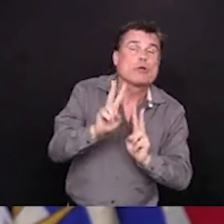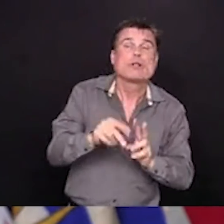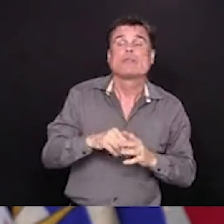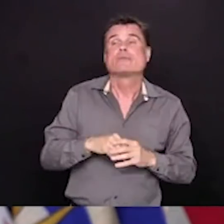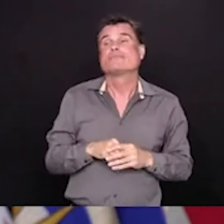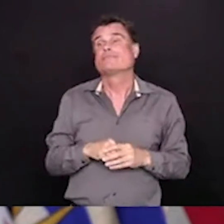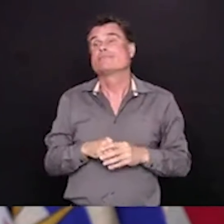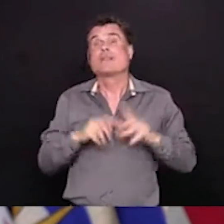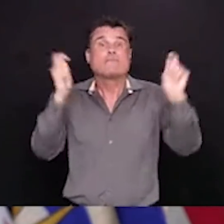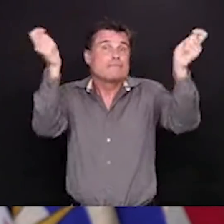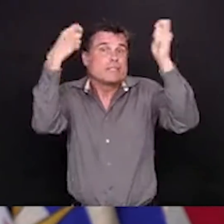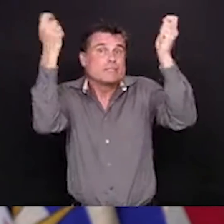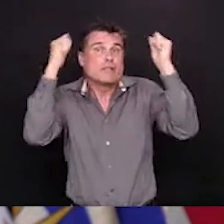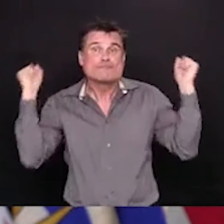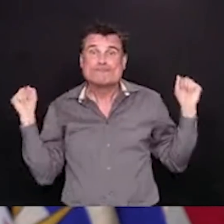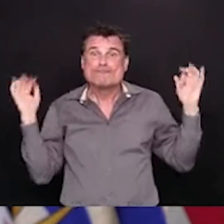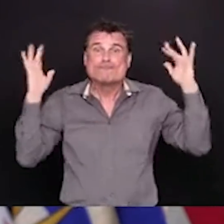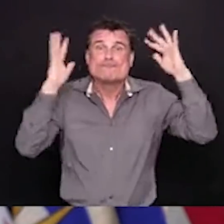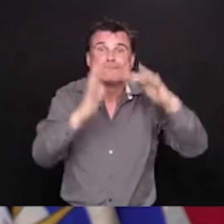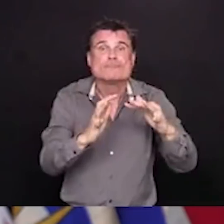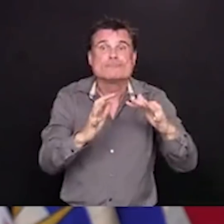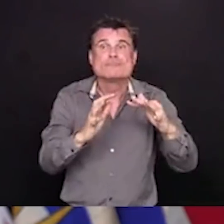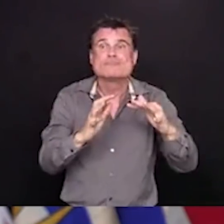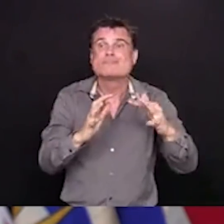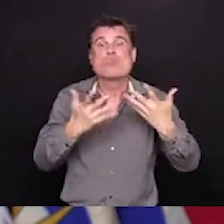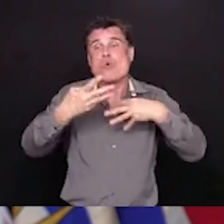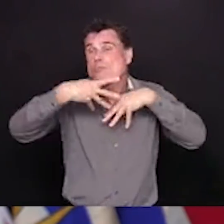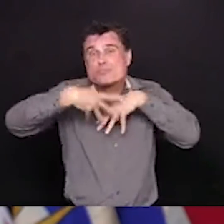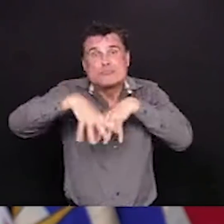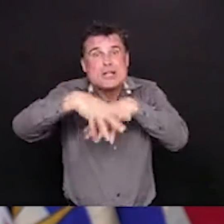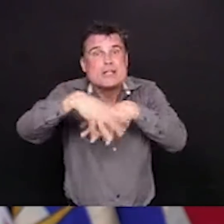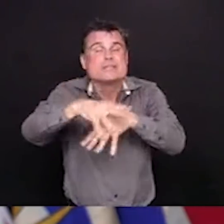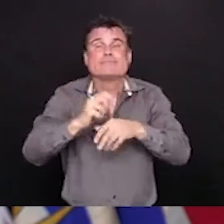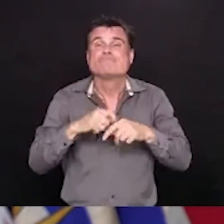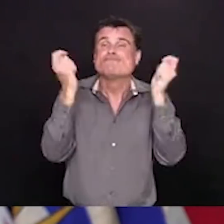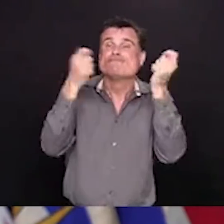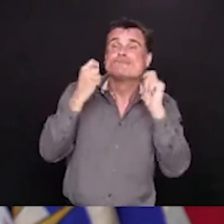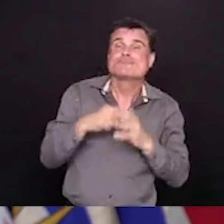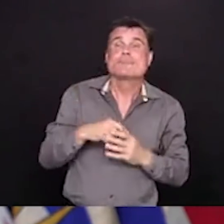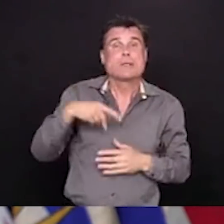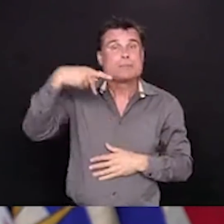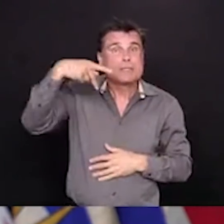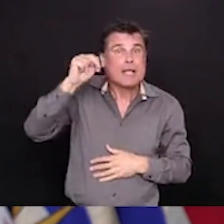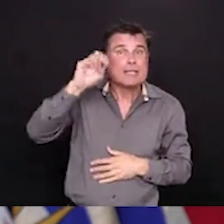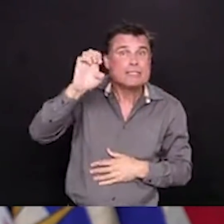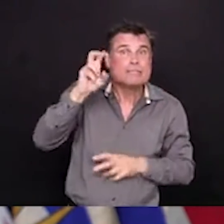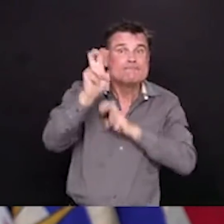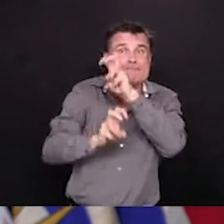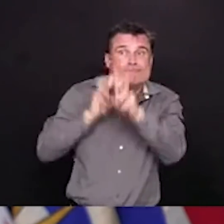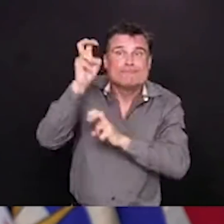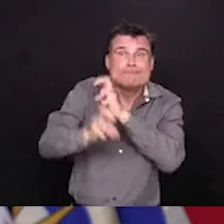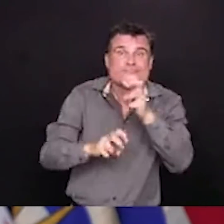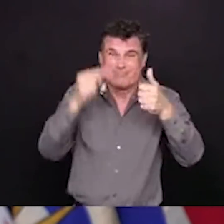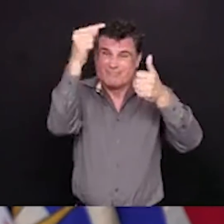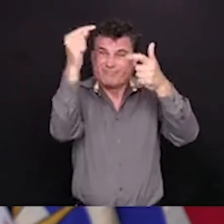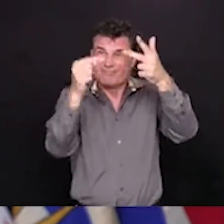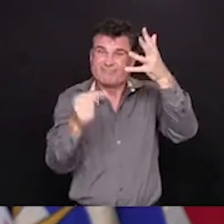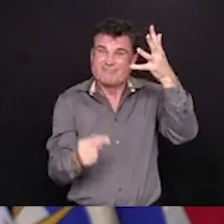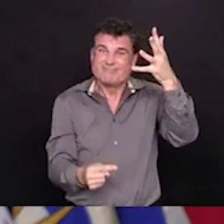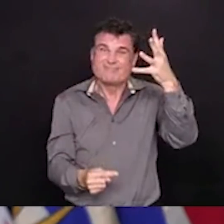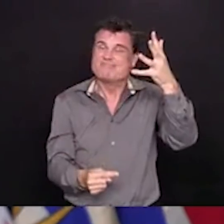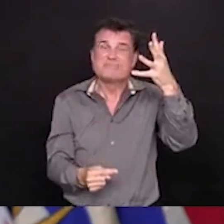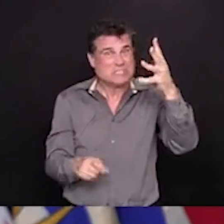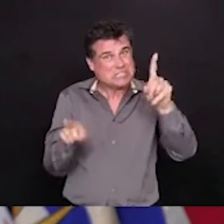continue to require everyone to follow orders, including our gatherings. As we've talked about, having gatherings as small as possible.